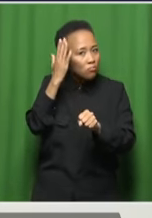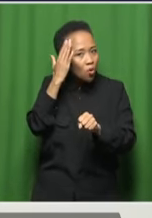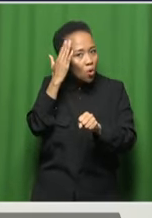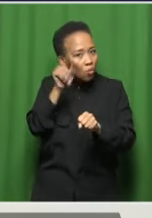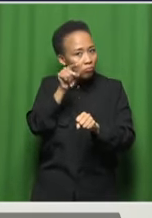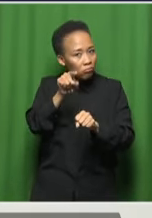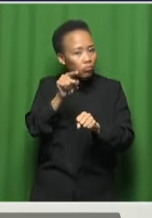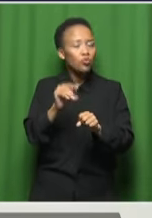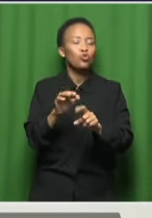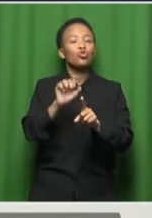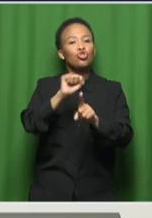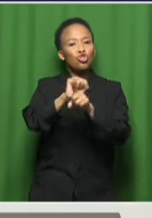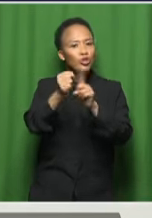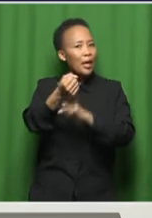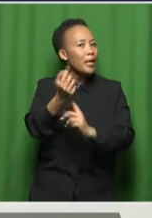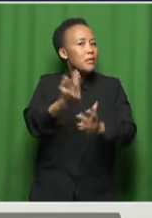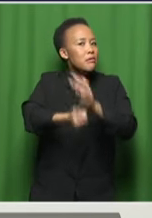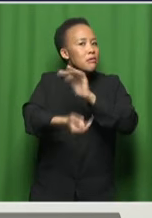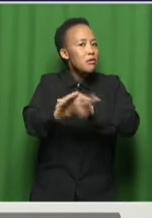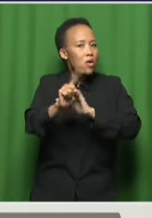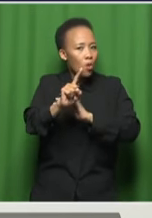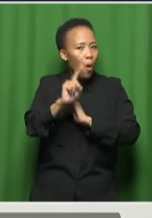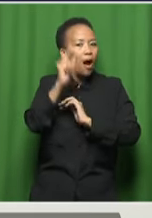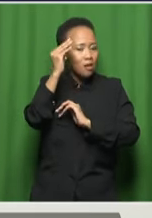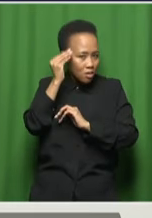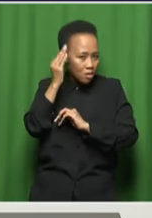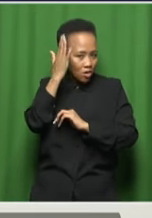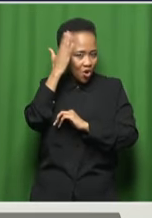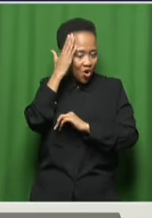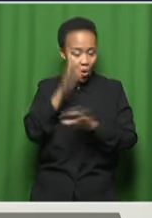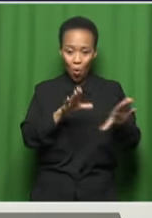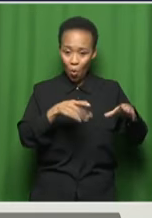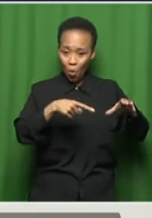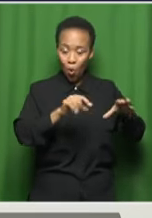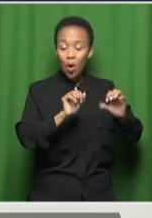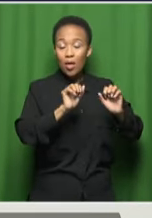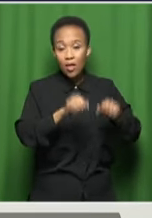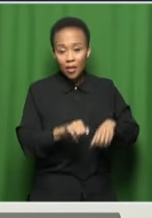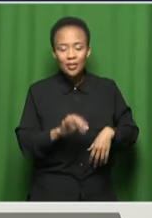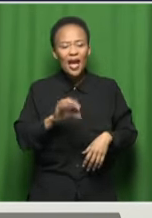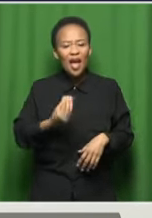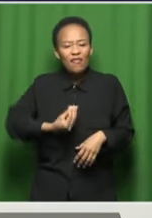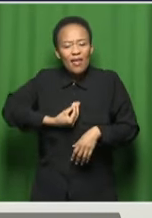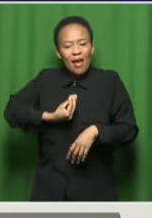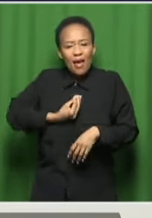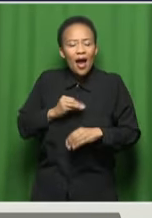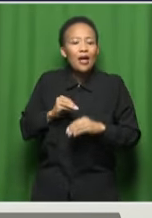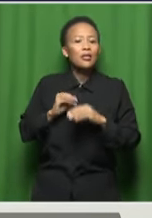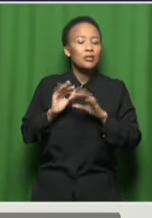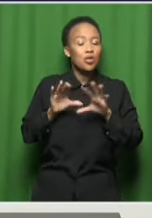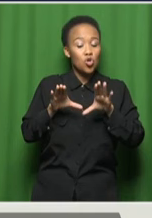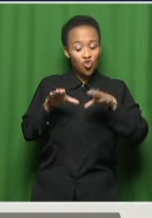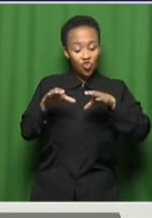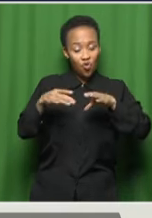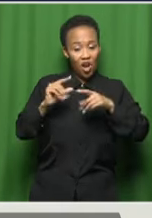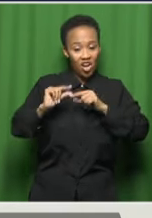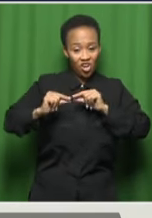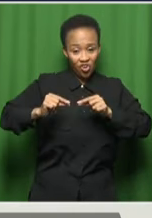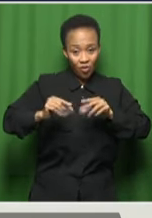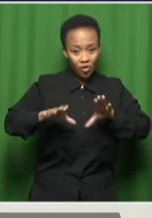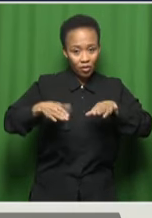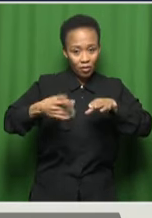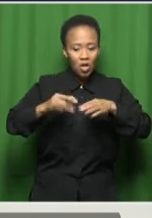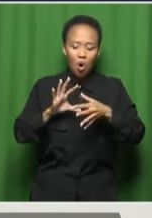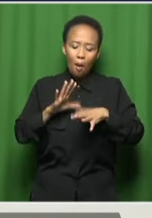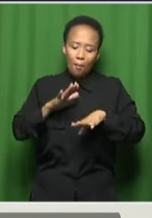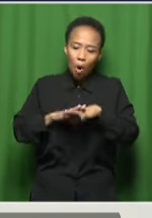faced with. And it's very easy for us, even as the younger generation, to relate to the sound even more